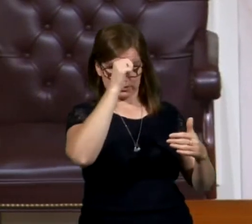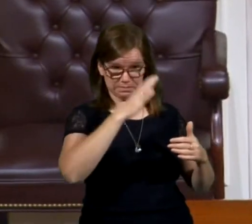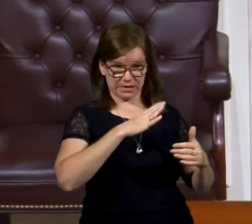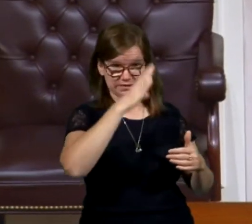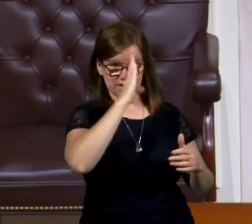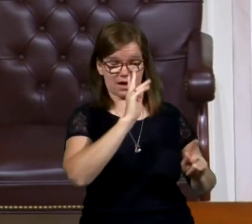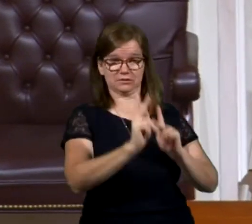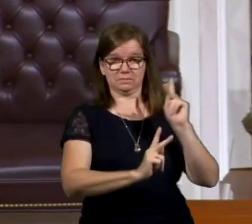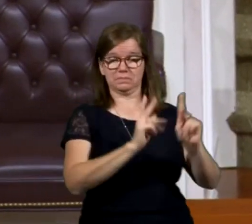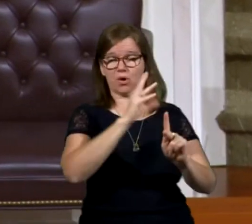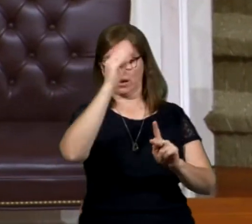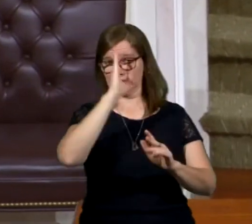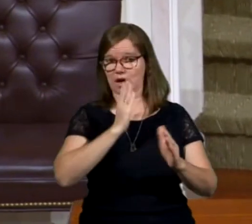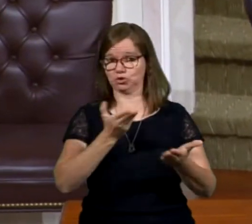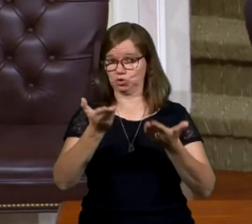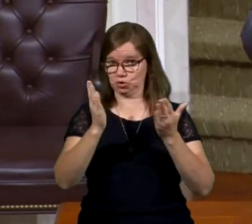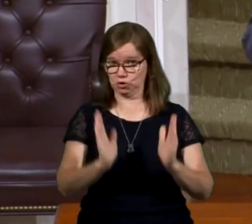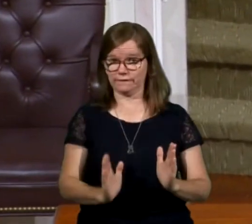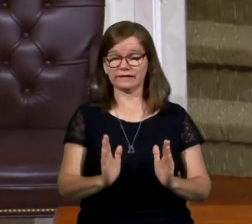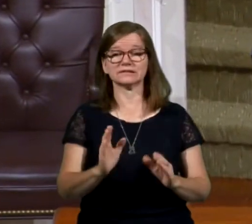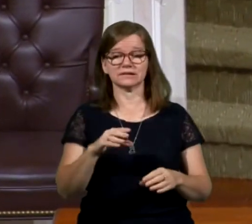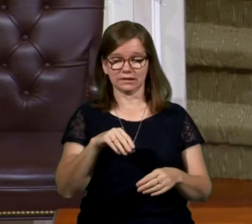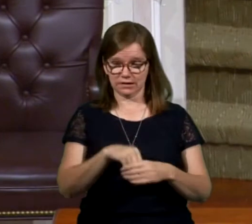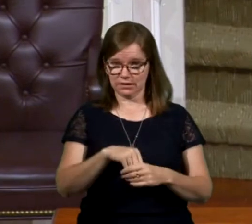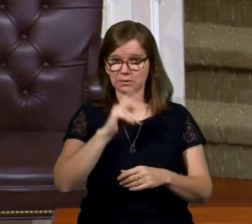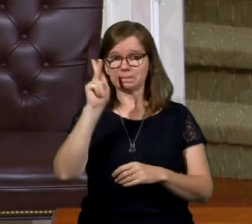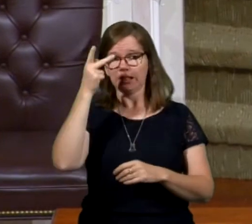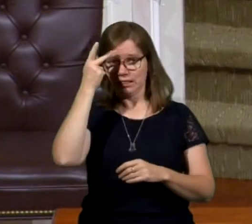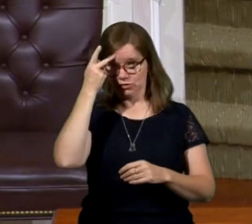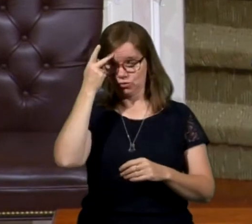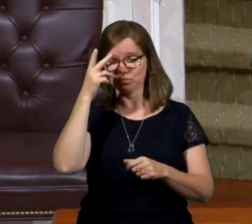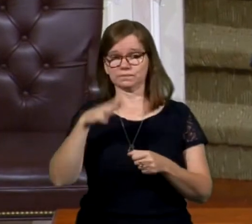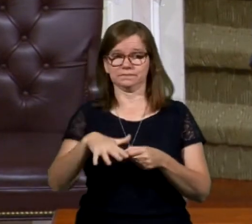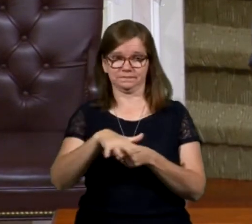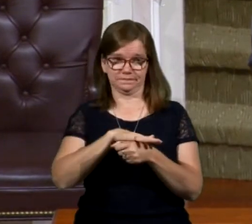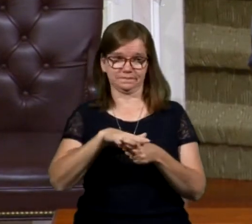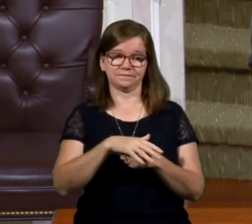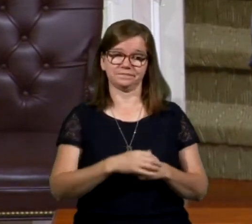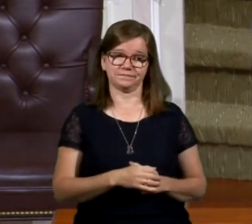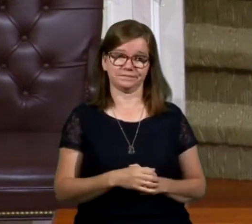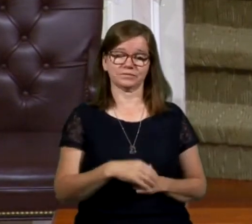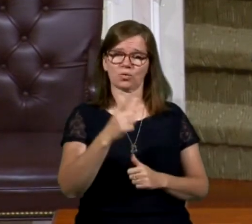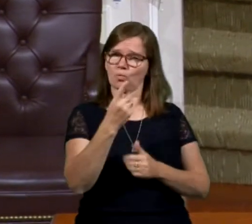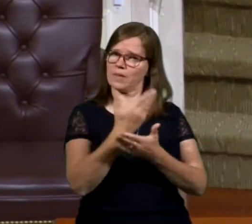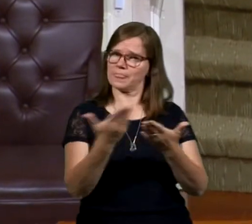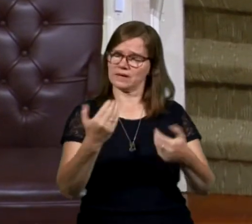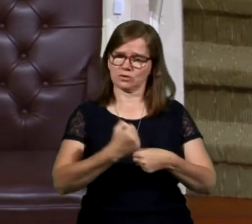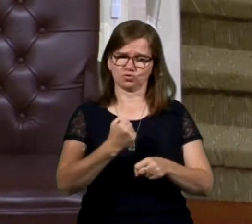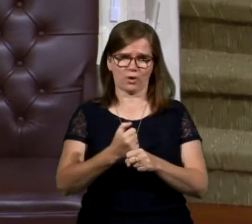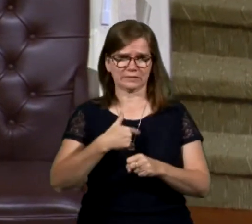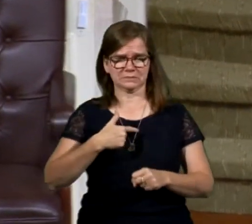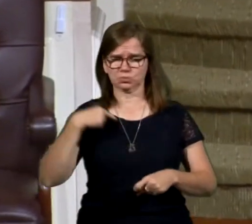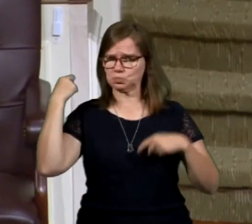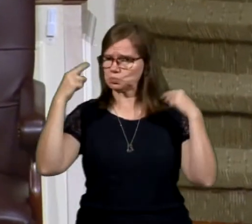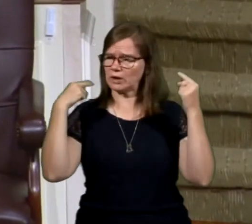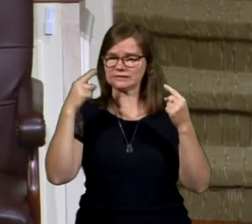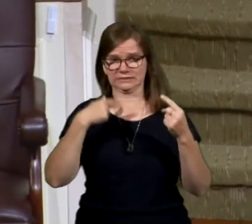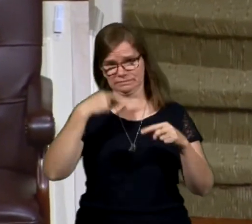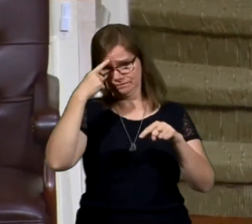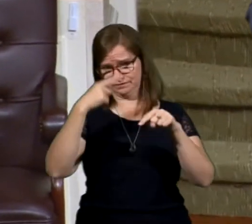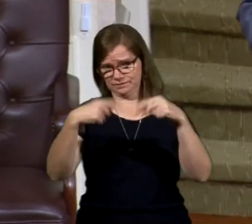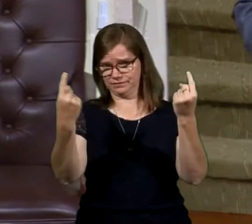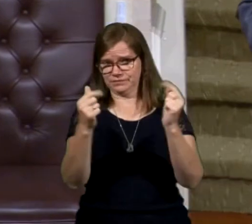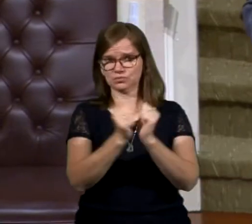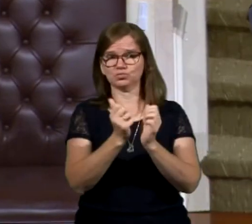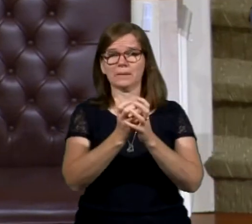God's servants, even in the public political setting. One of things that drive me crazy, and I disagree with